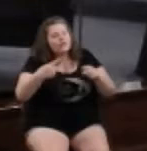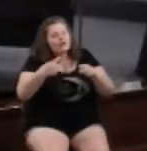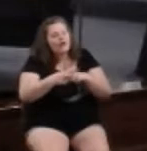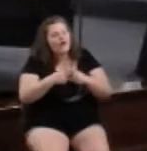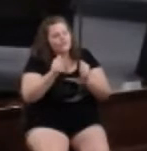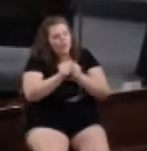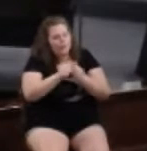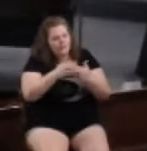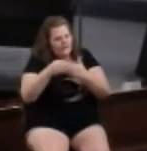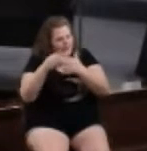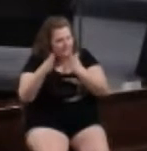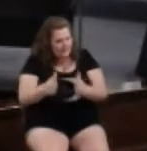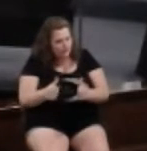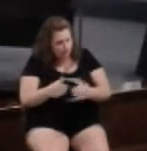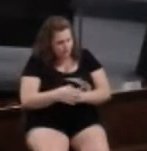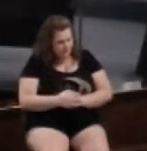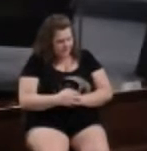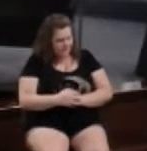with leadership.